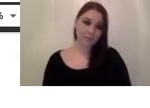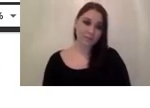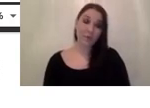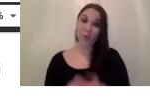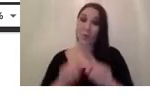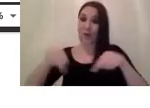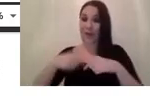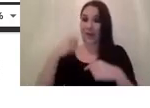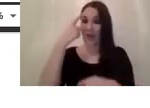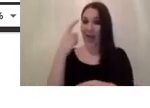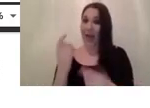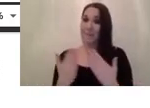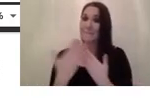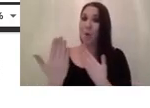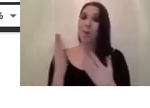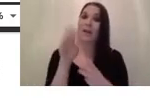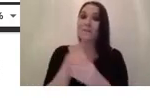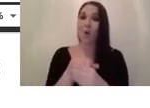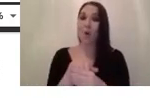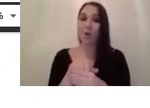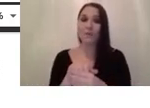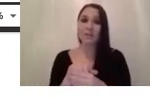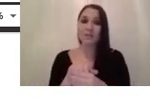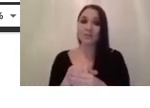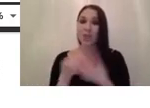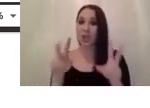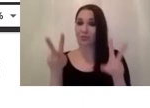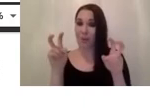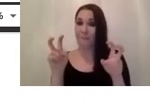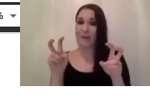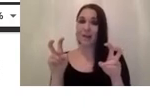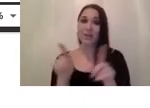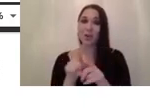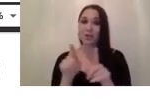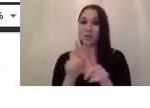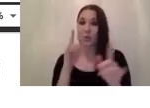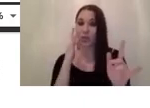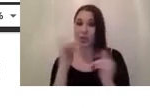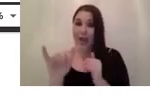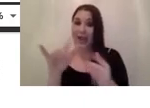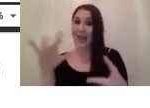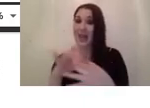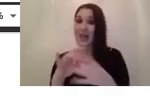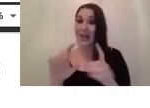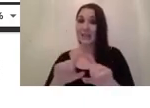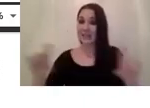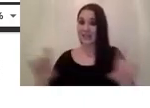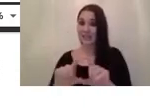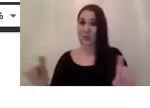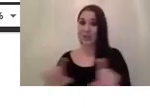actually get more involved we can get more more into this topic uh you can also check these links down here um